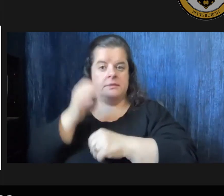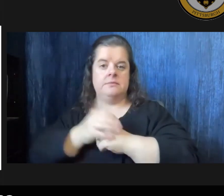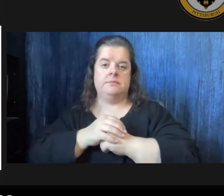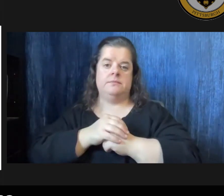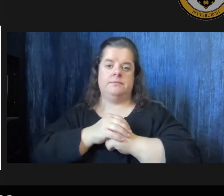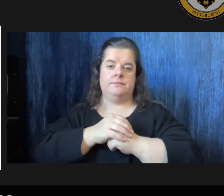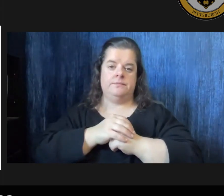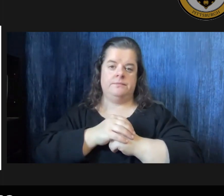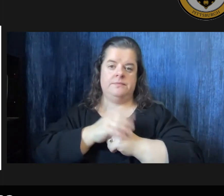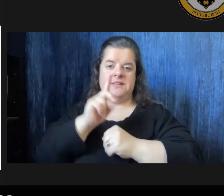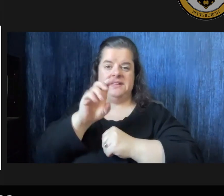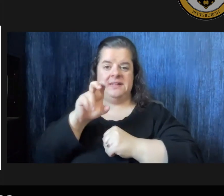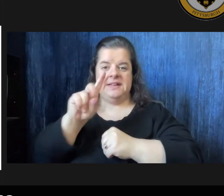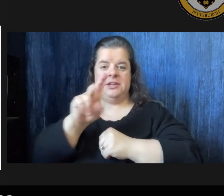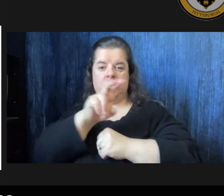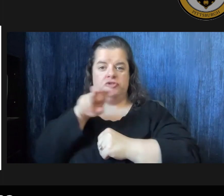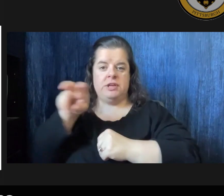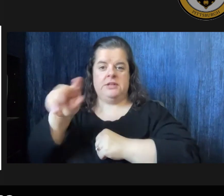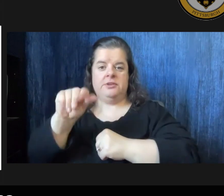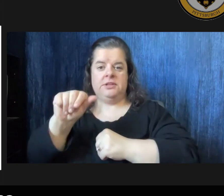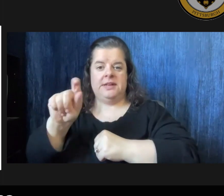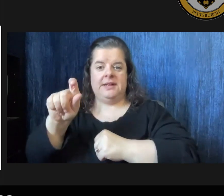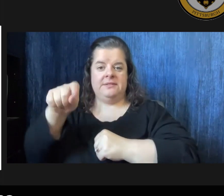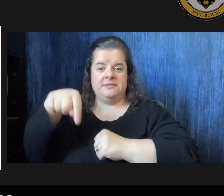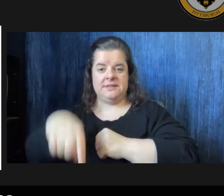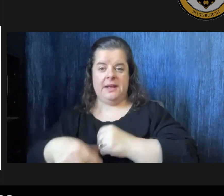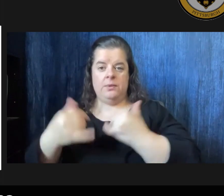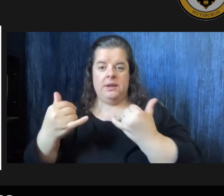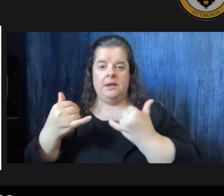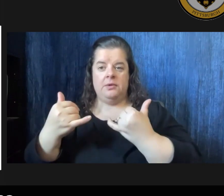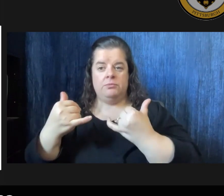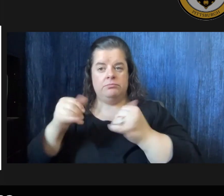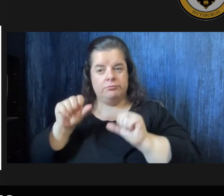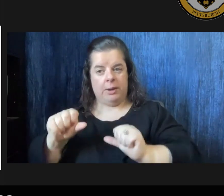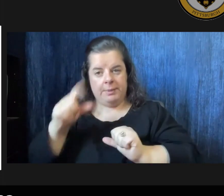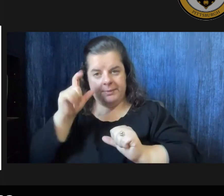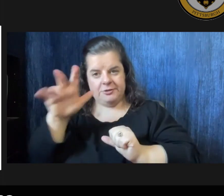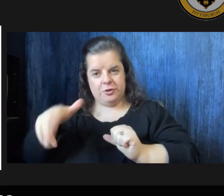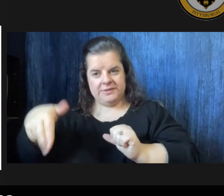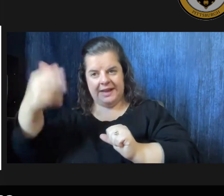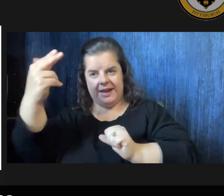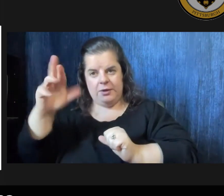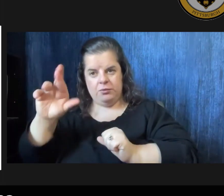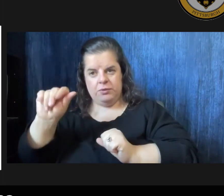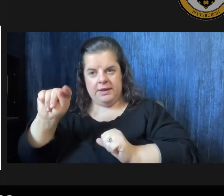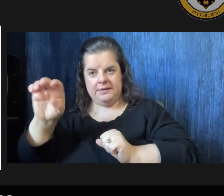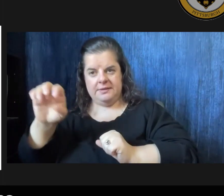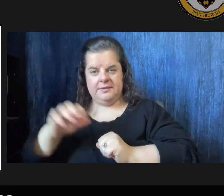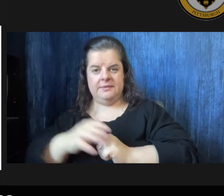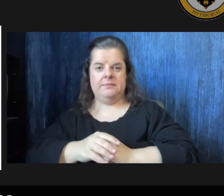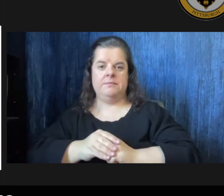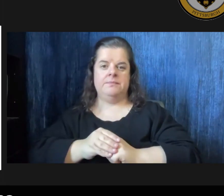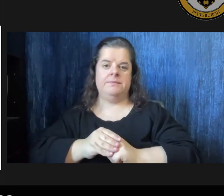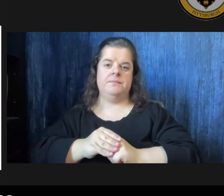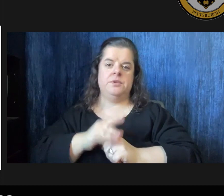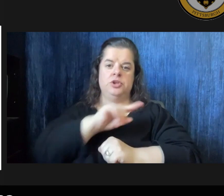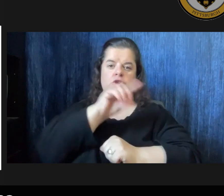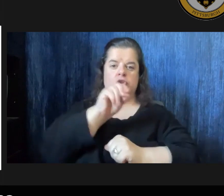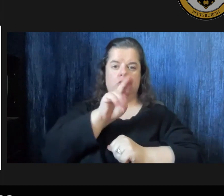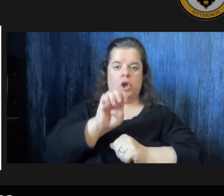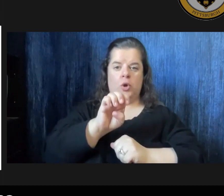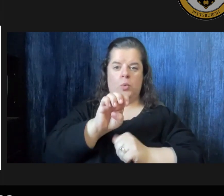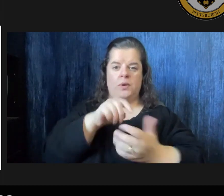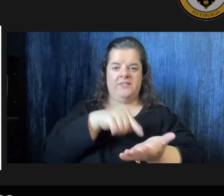now deed transfer tax is down likely due to those high interest rates the zoning fee schedule